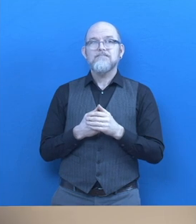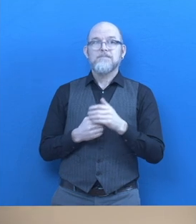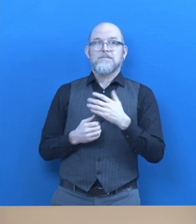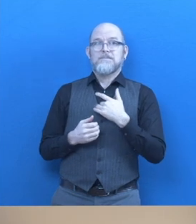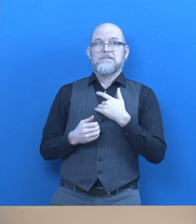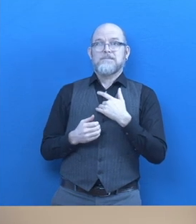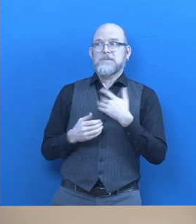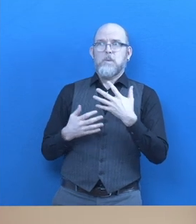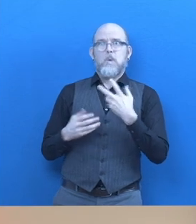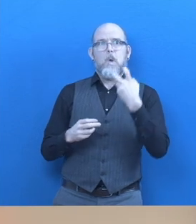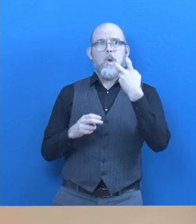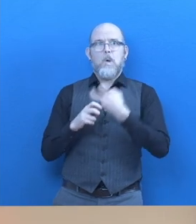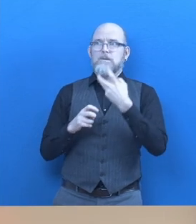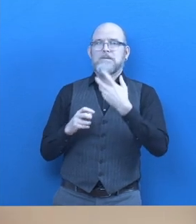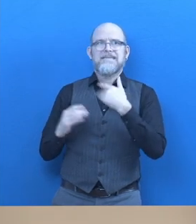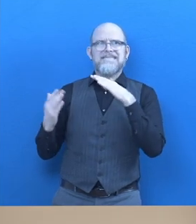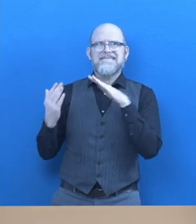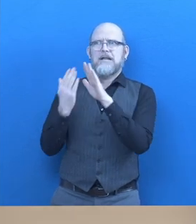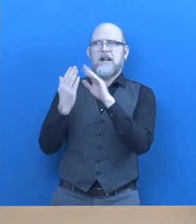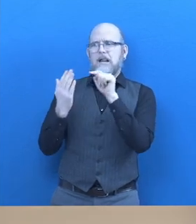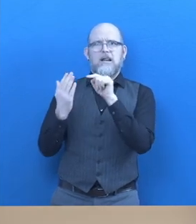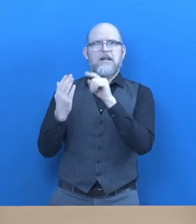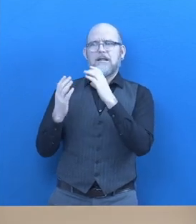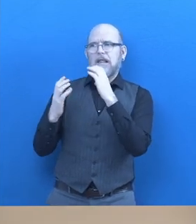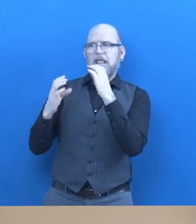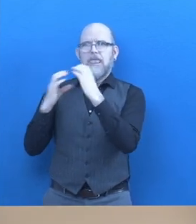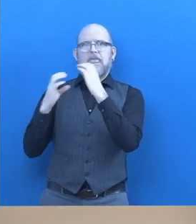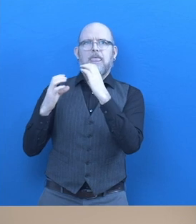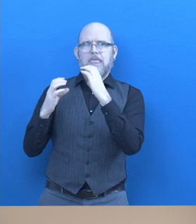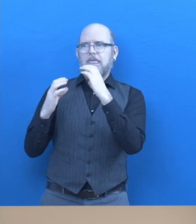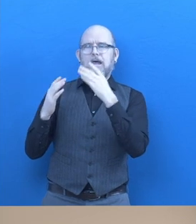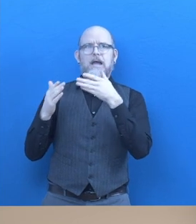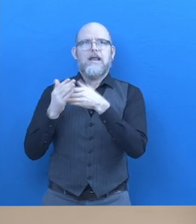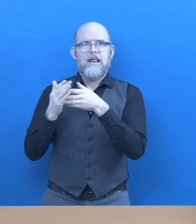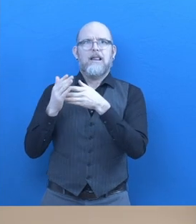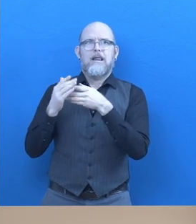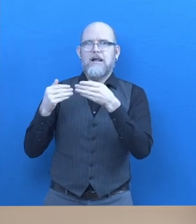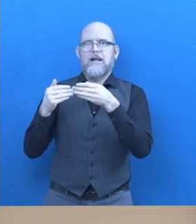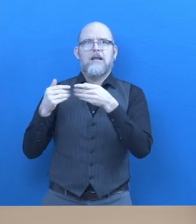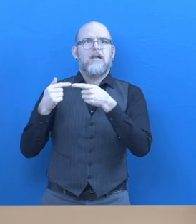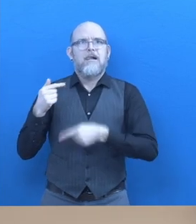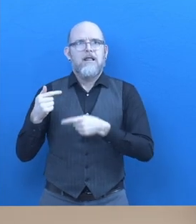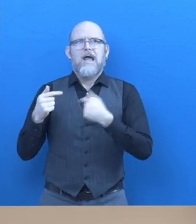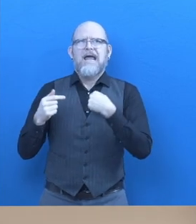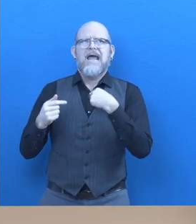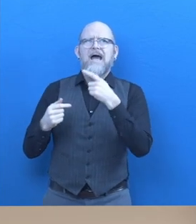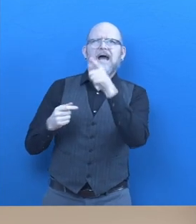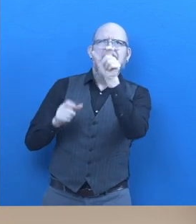is so important that I